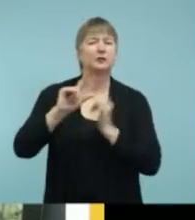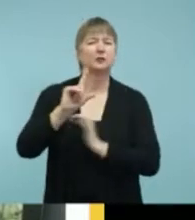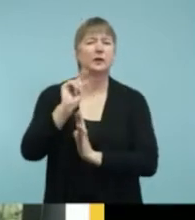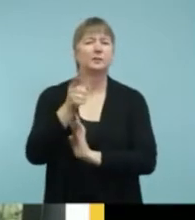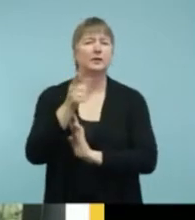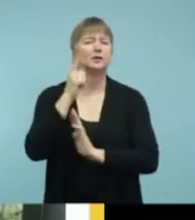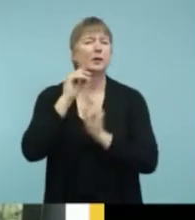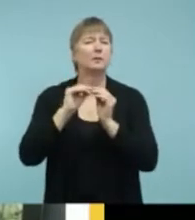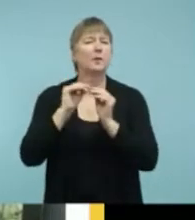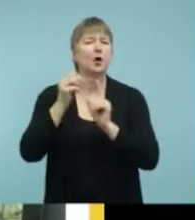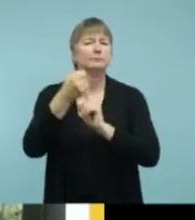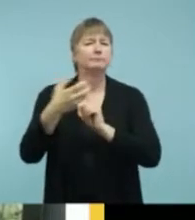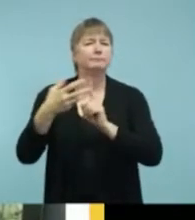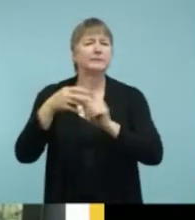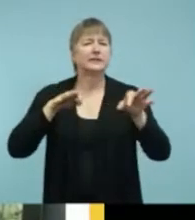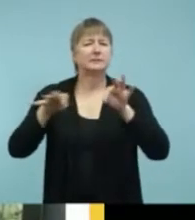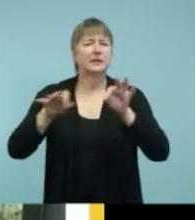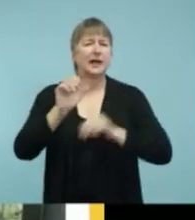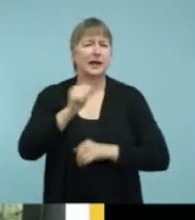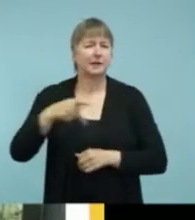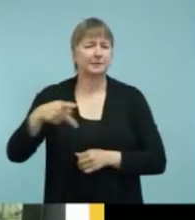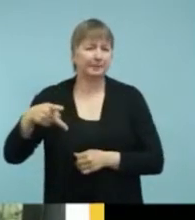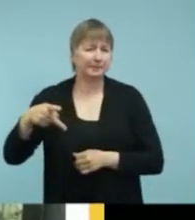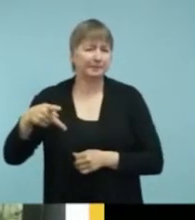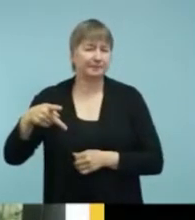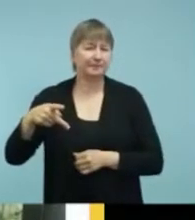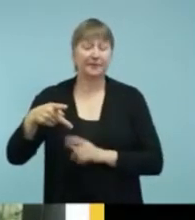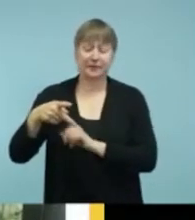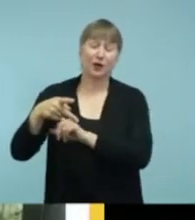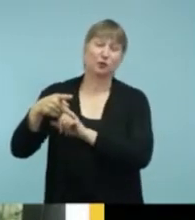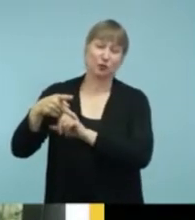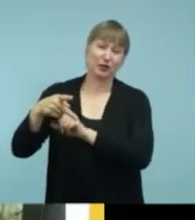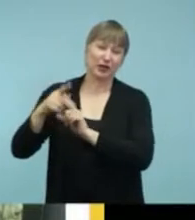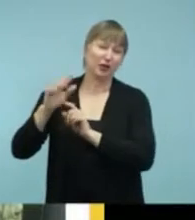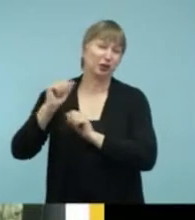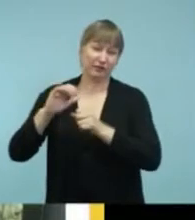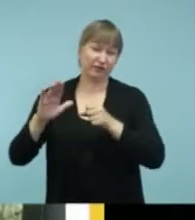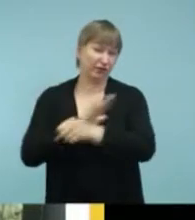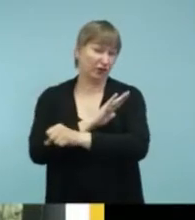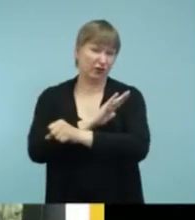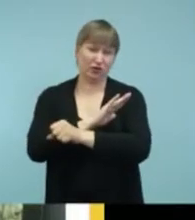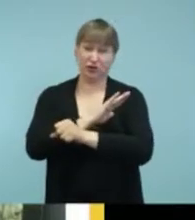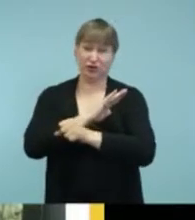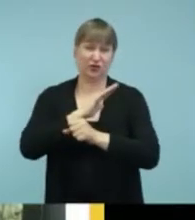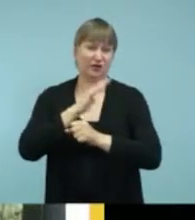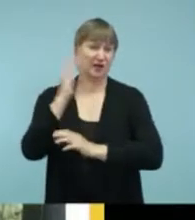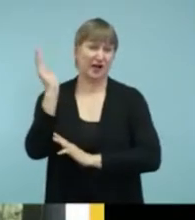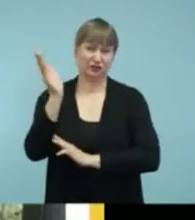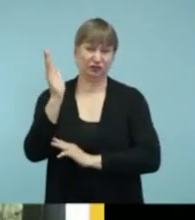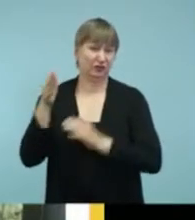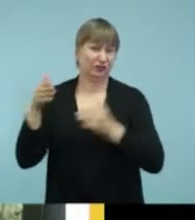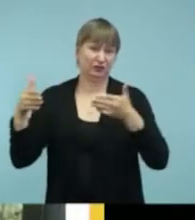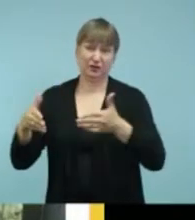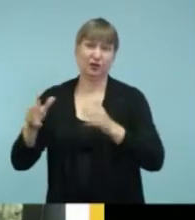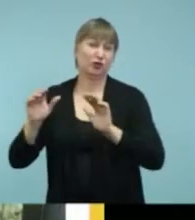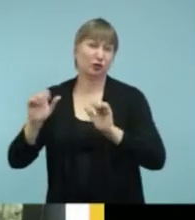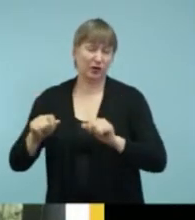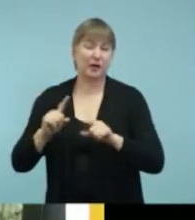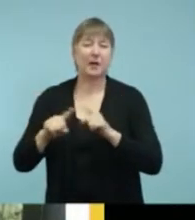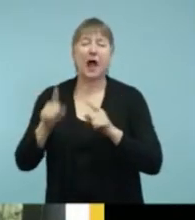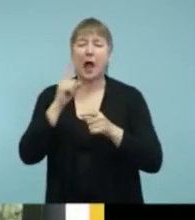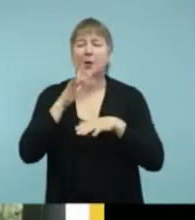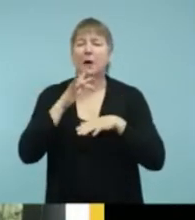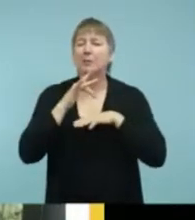I know that that could be a whole other webinar in and of itself, but I'm going to give you a brief overview of a bunch of different things.